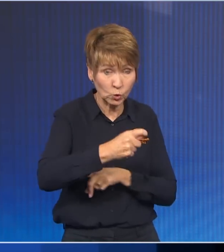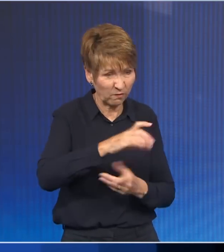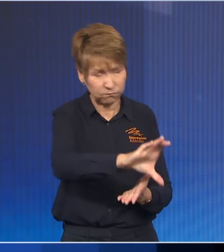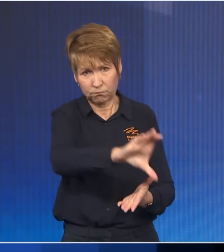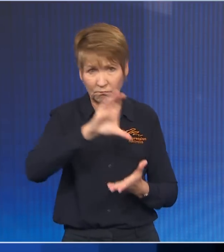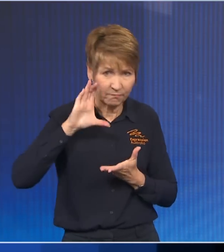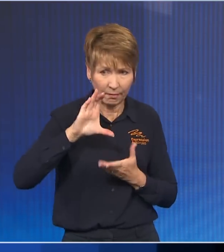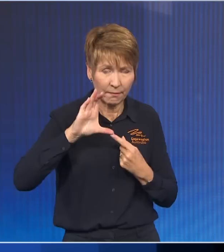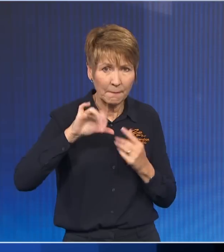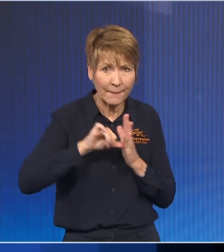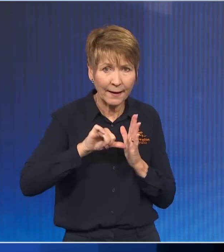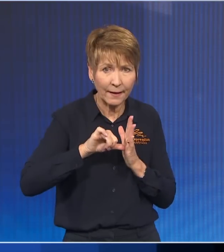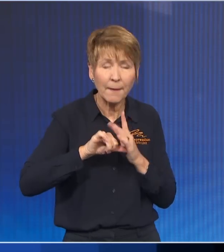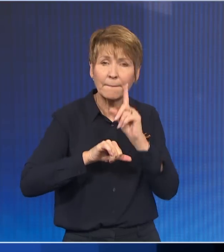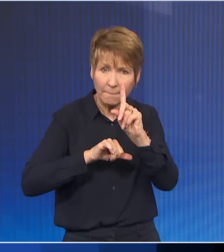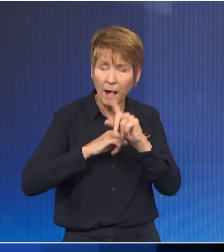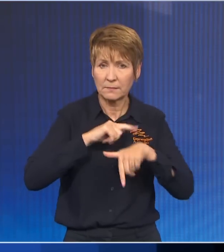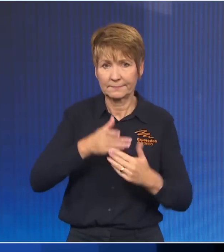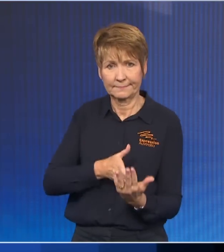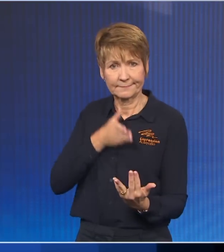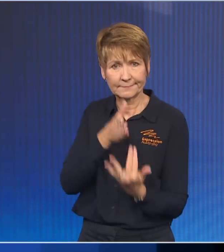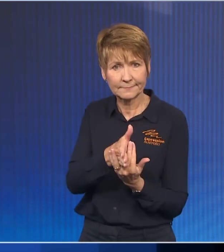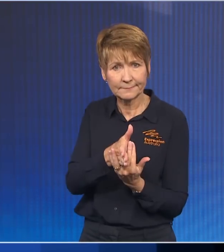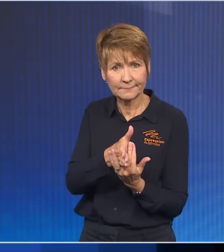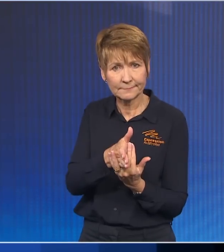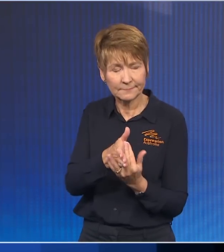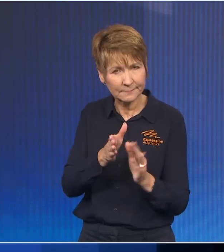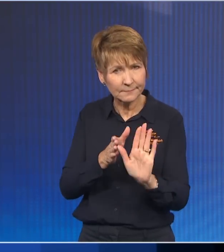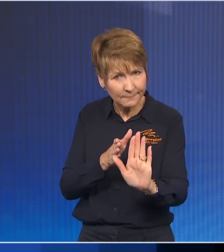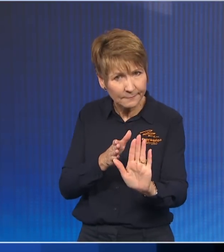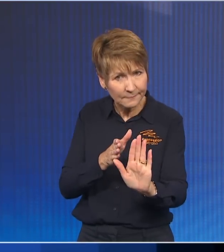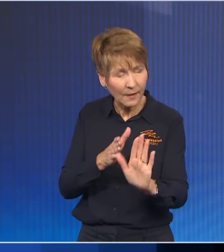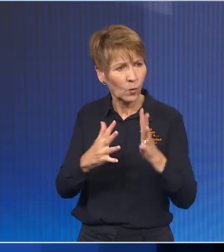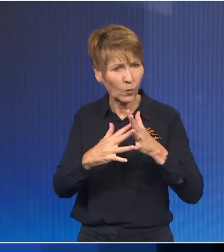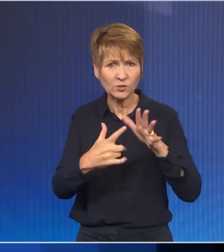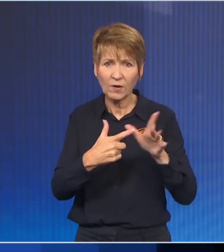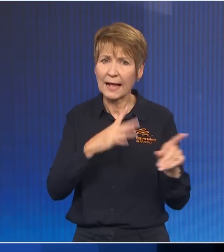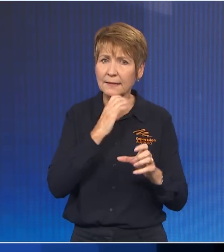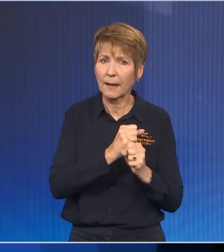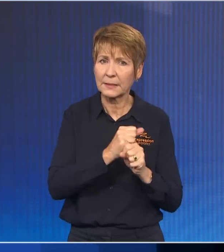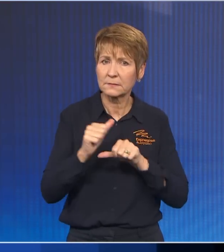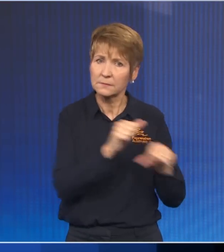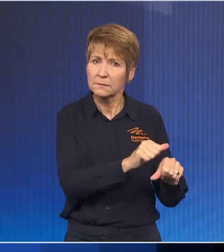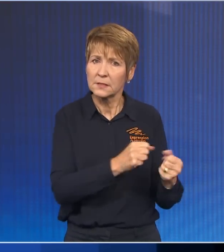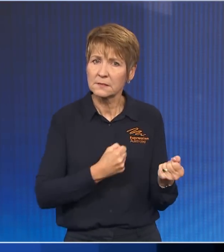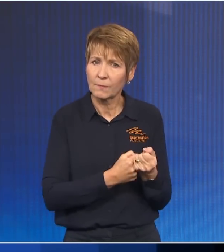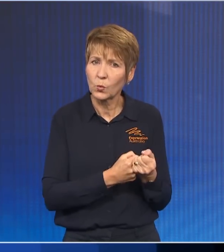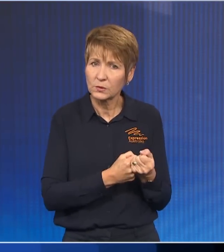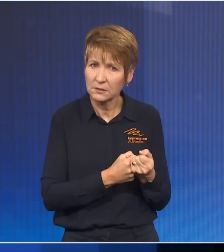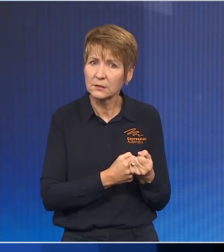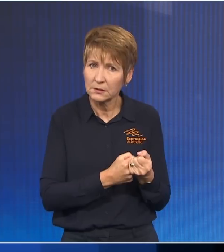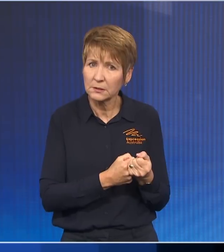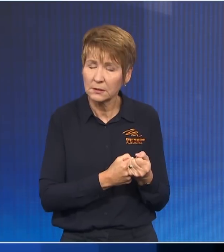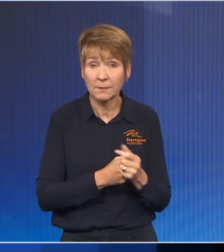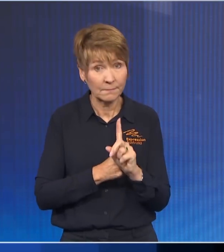regard, we intervened in support of the Western Australian government. But certainly, that initial